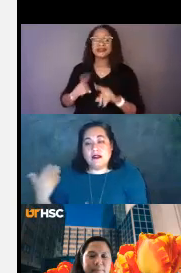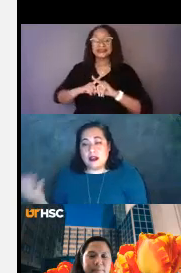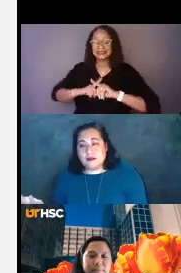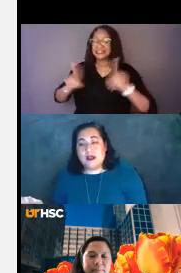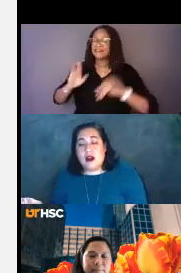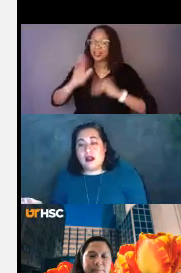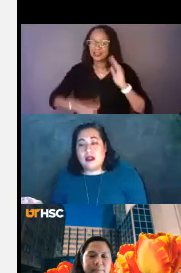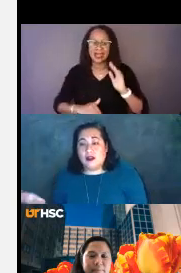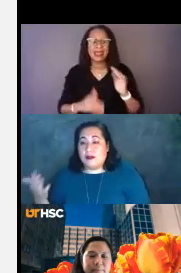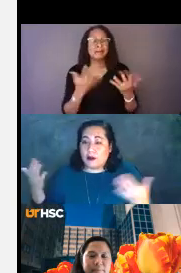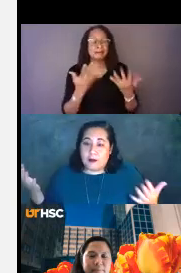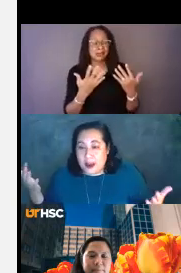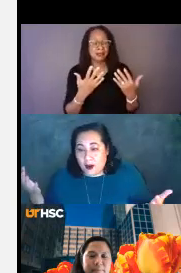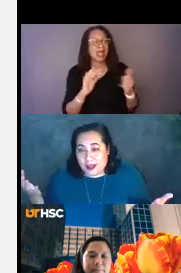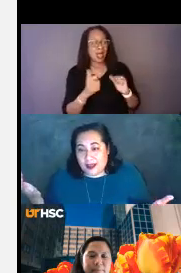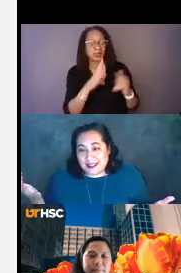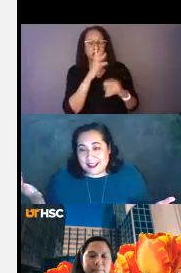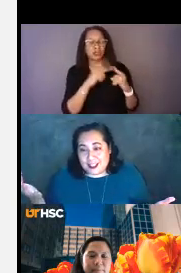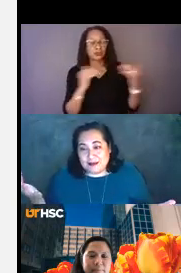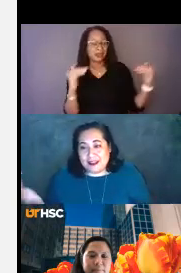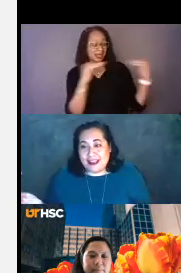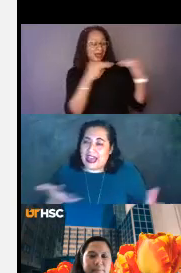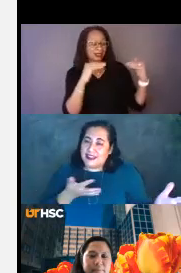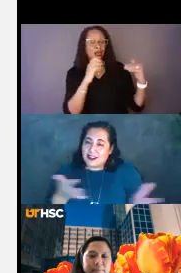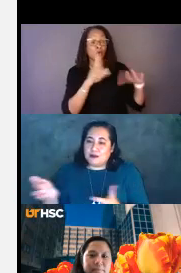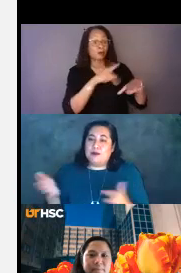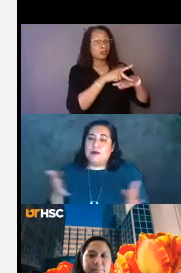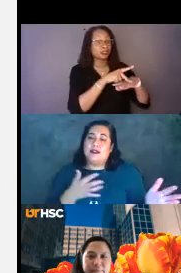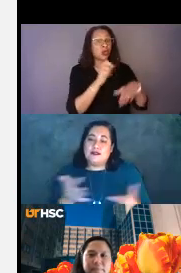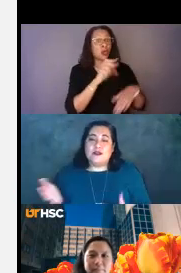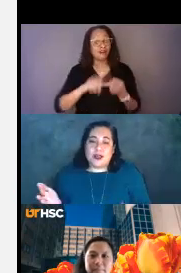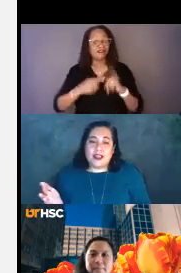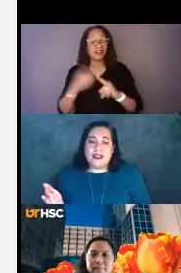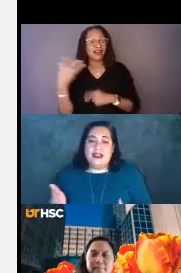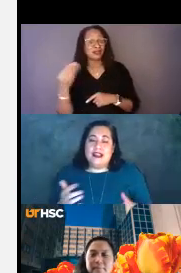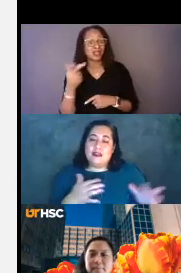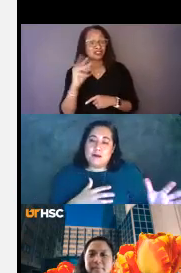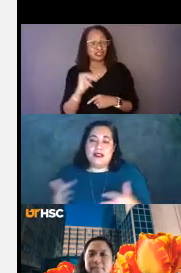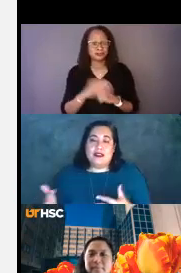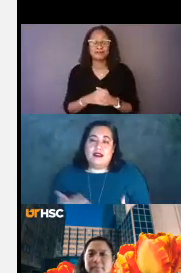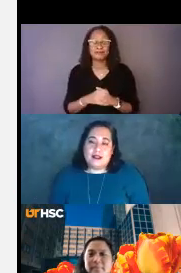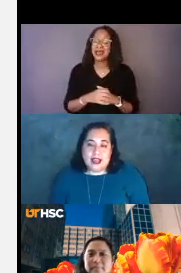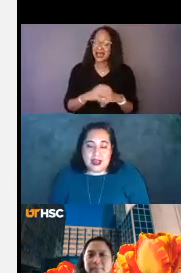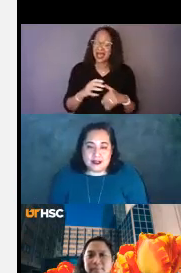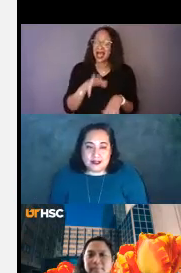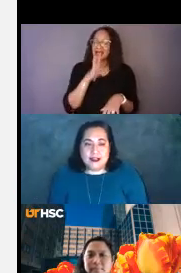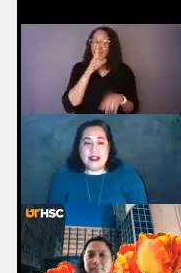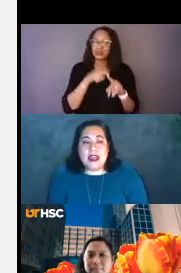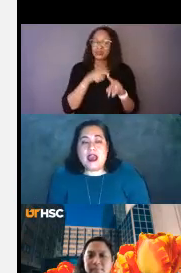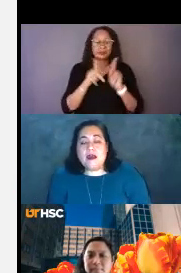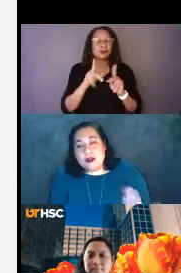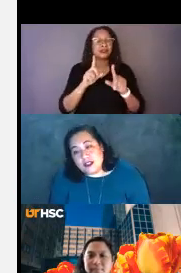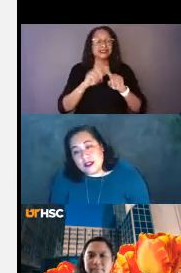I maybe talk to my colleague or my homie outside the gym. I talk to people in a different way, depending on the status.